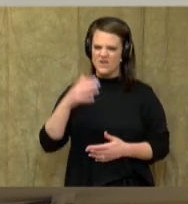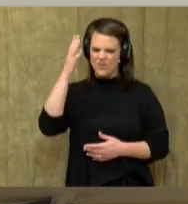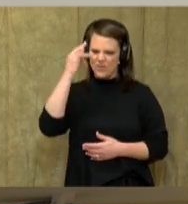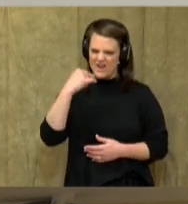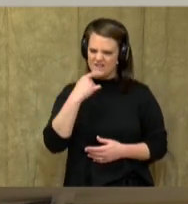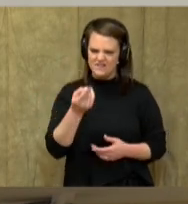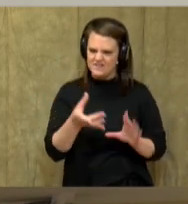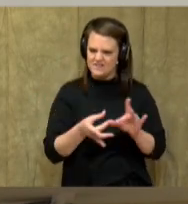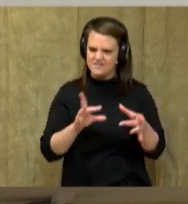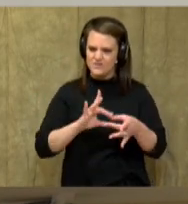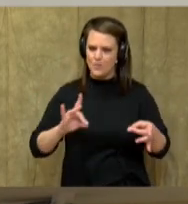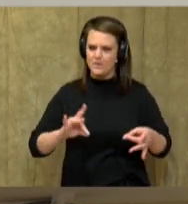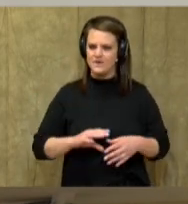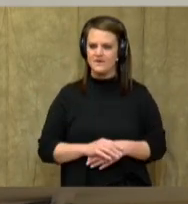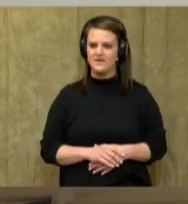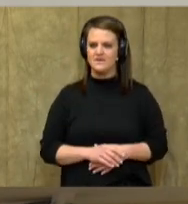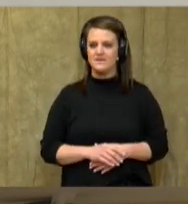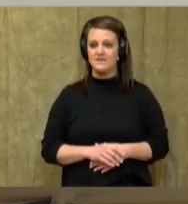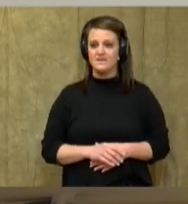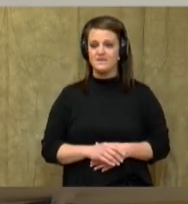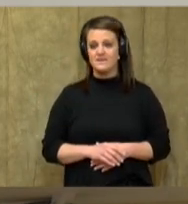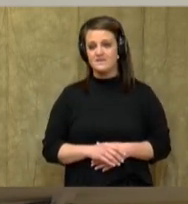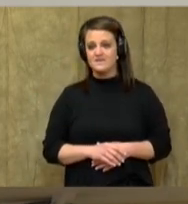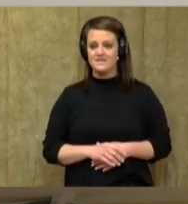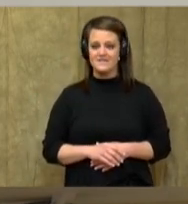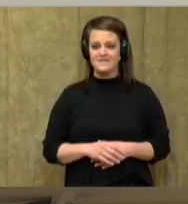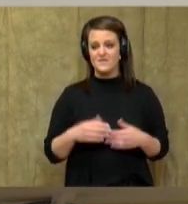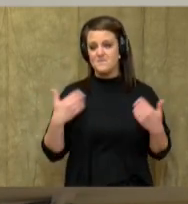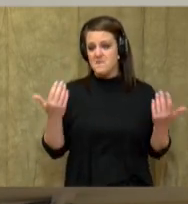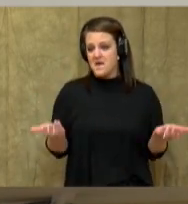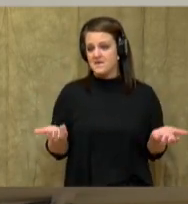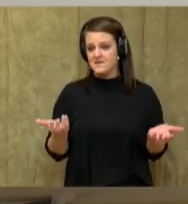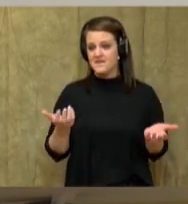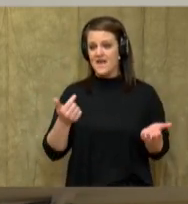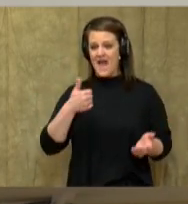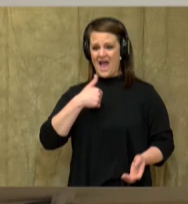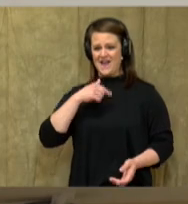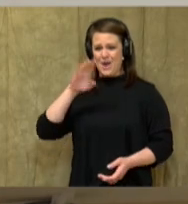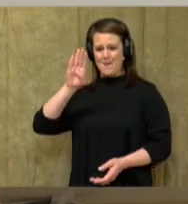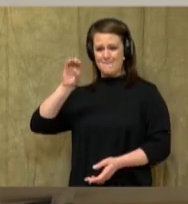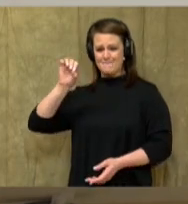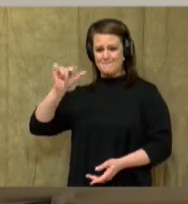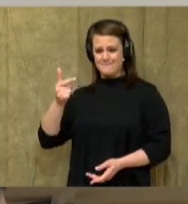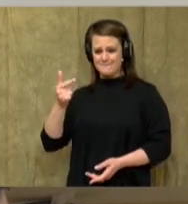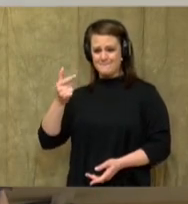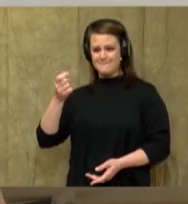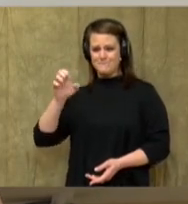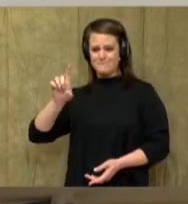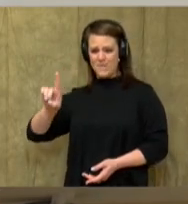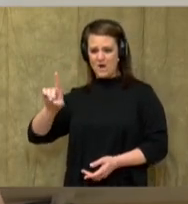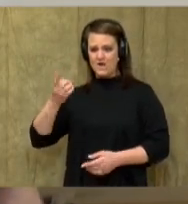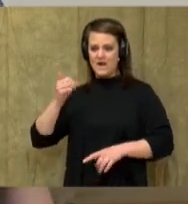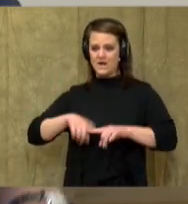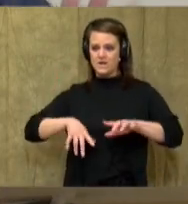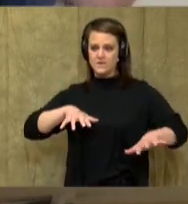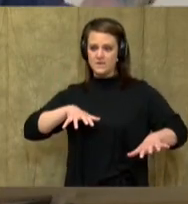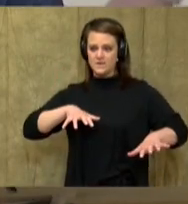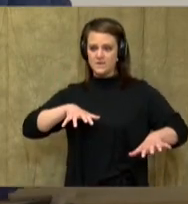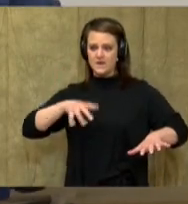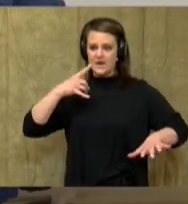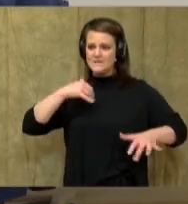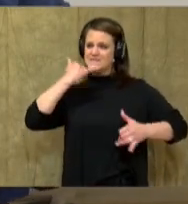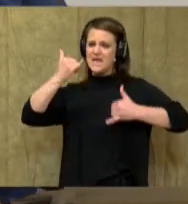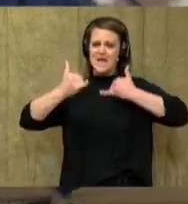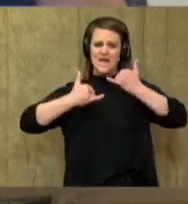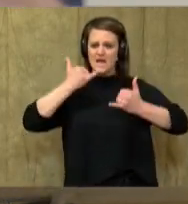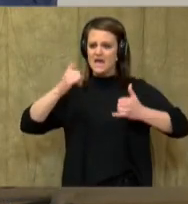telling you this story. Well, it's because I got bogged. I couldn't even move. I was screaming